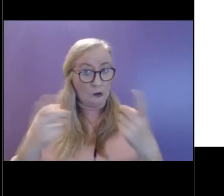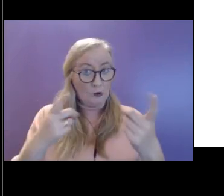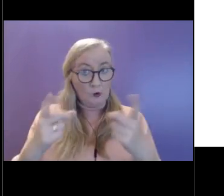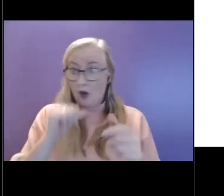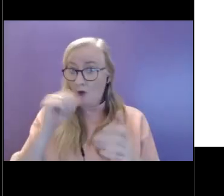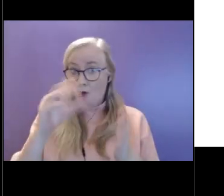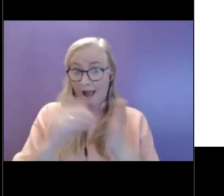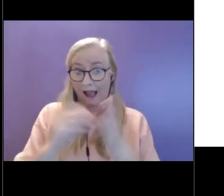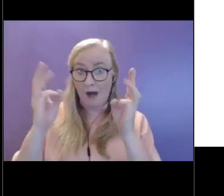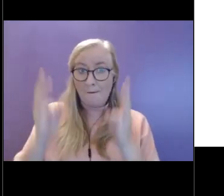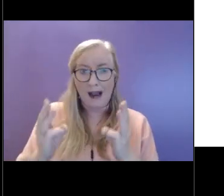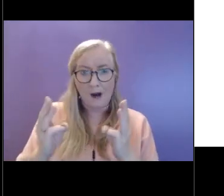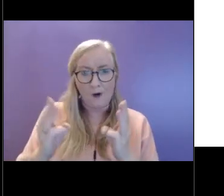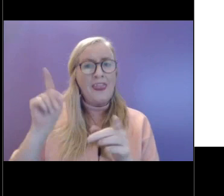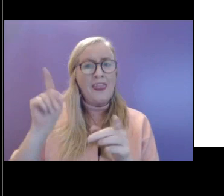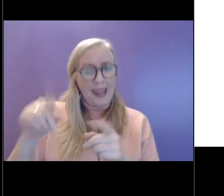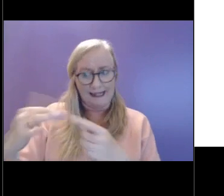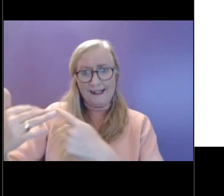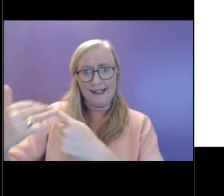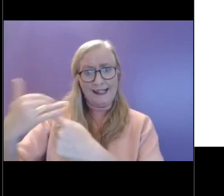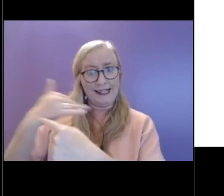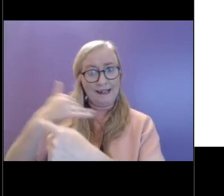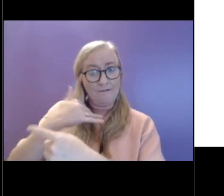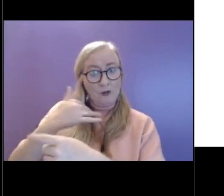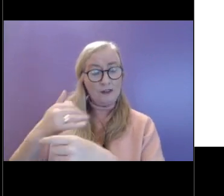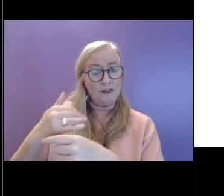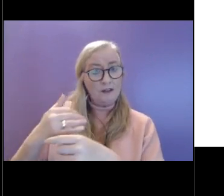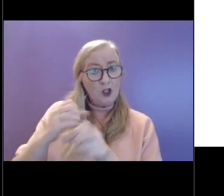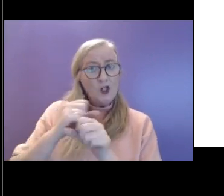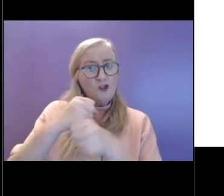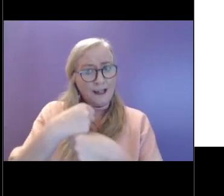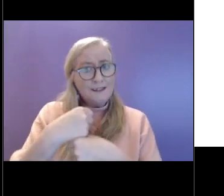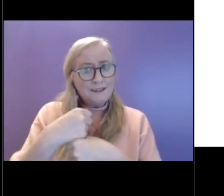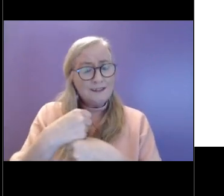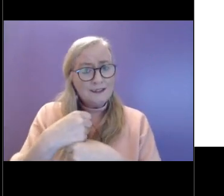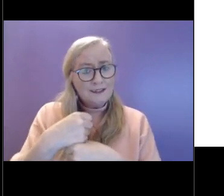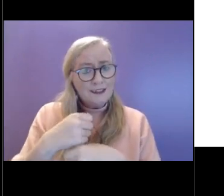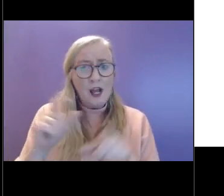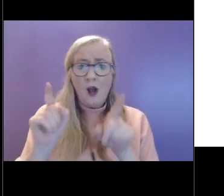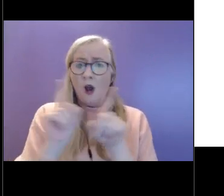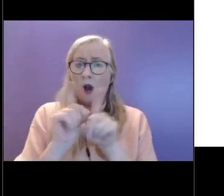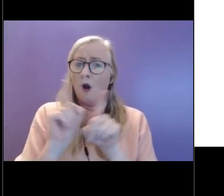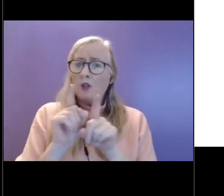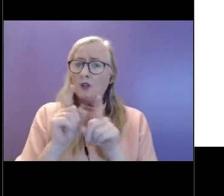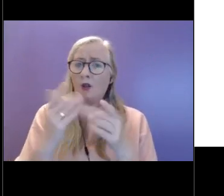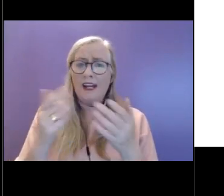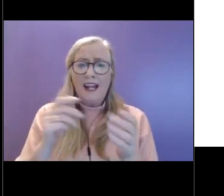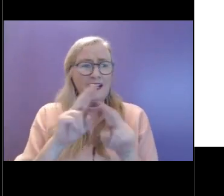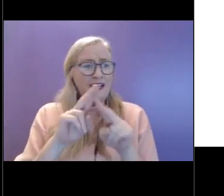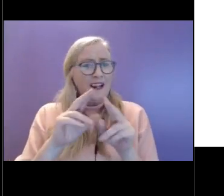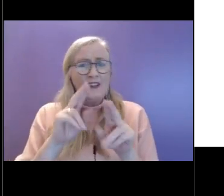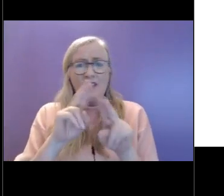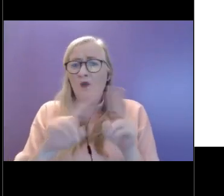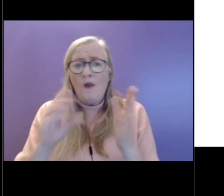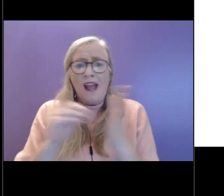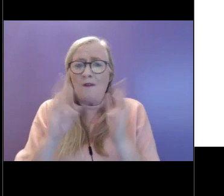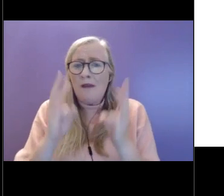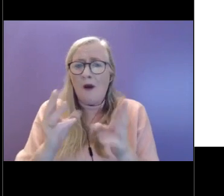and that can increase our sense of stress. Sometimes even in that middle layer, things like we might feel very powerless over work or